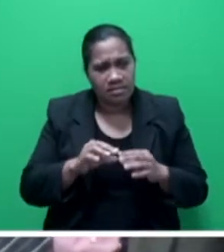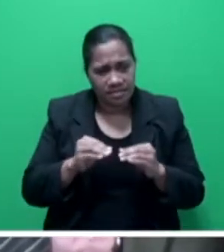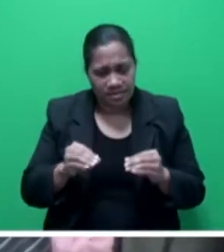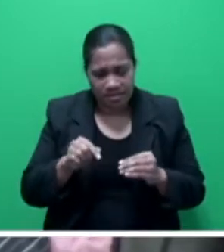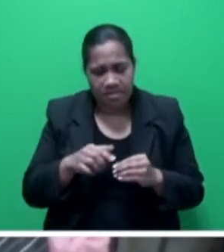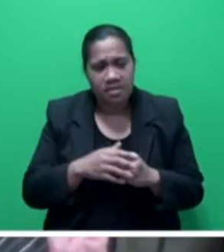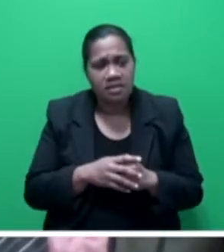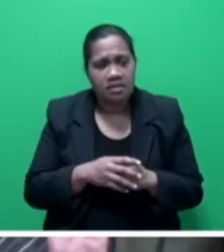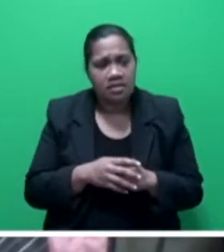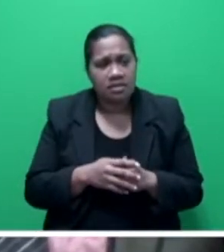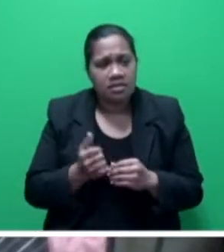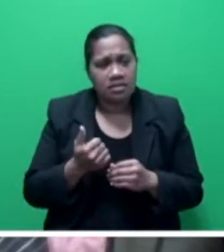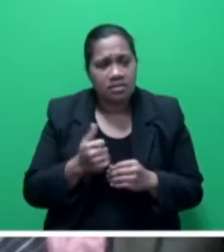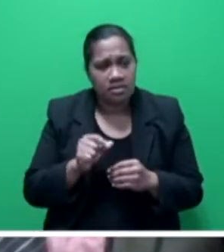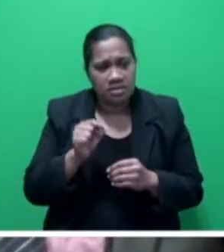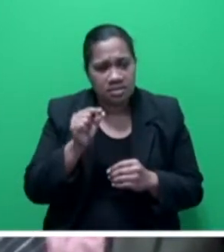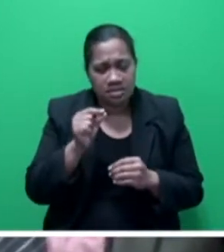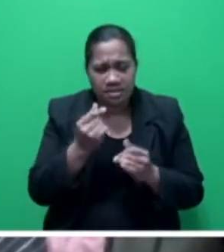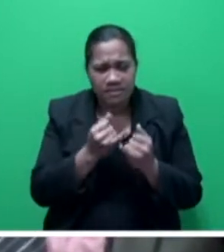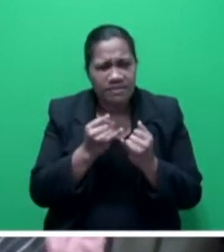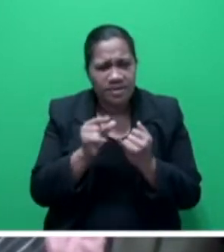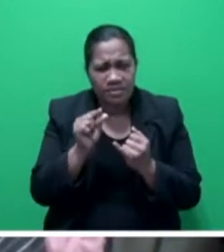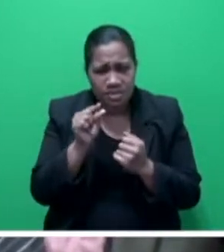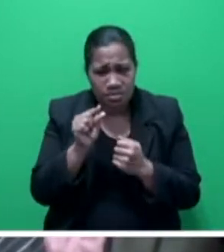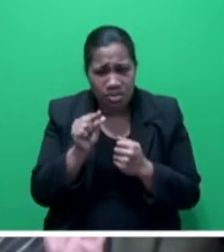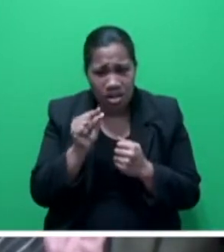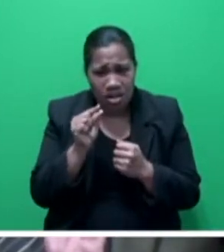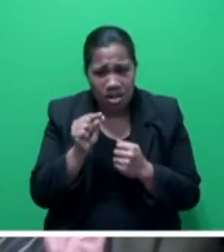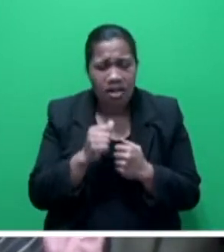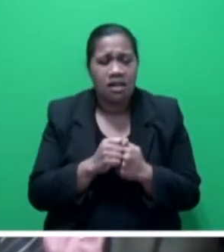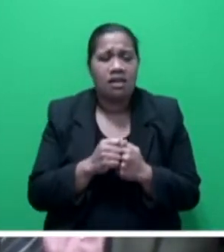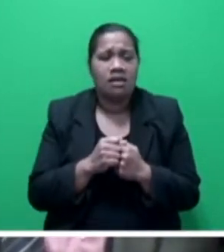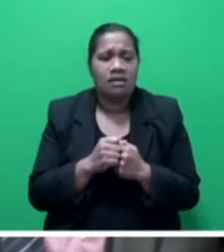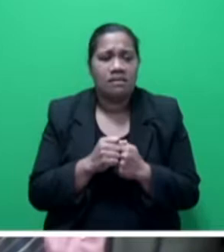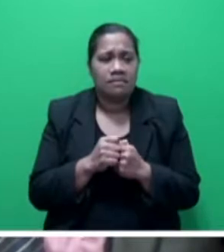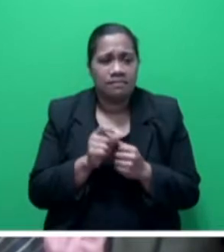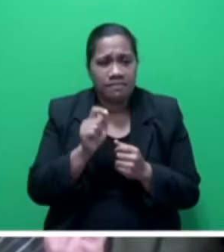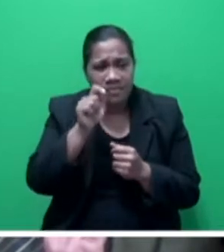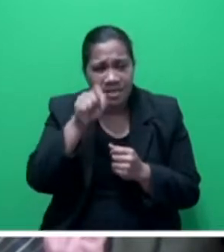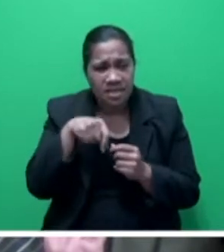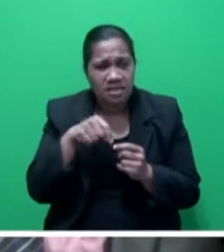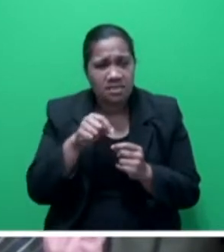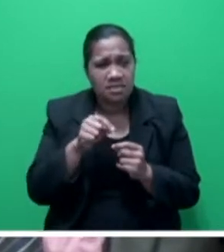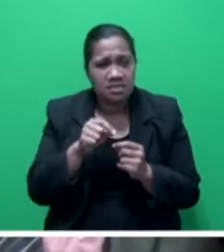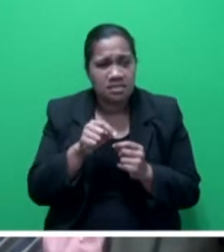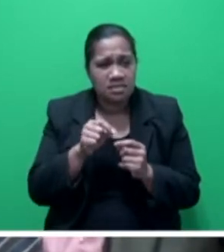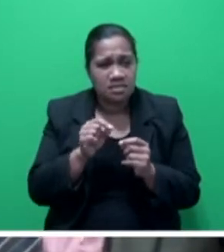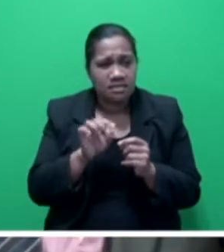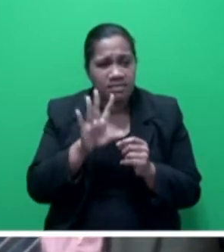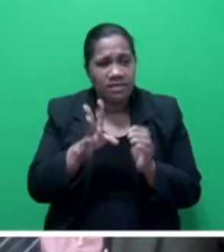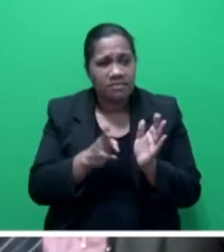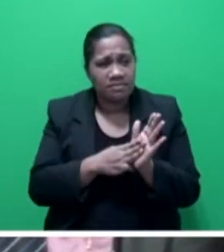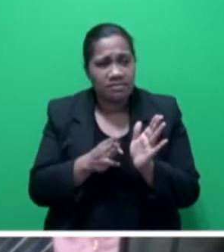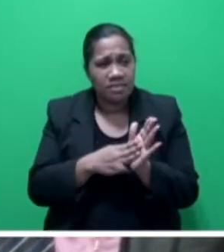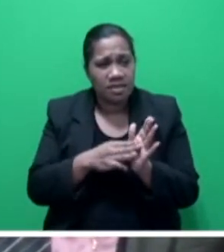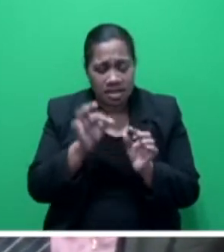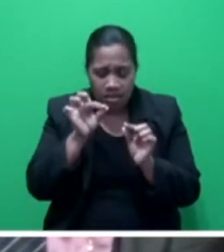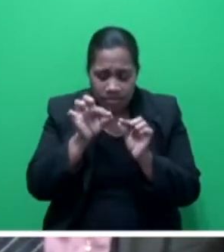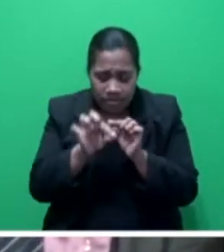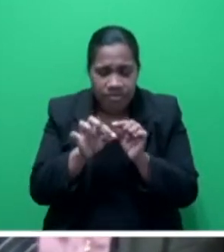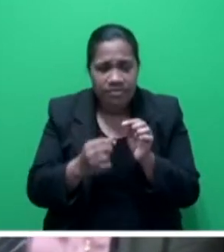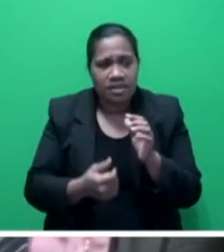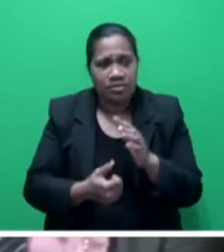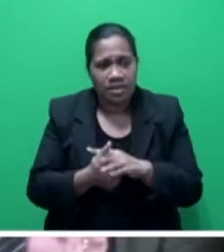using keyhole surgery. Very small cuts of about five millimeters to be able to access into that